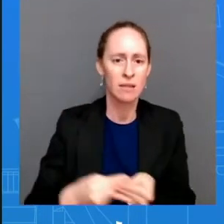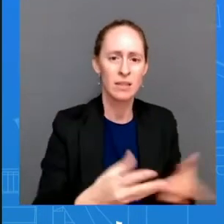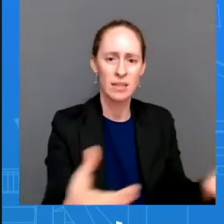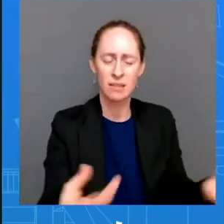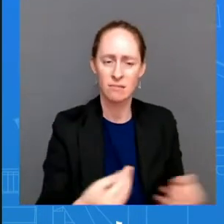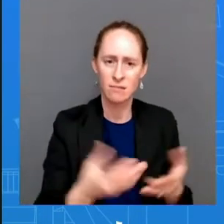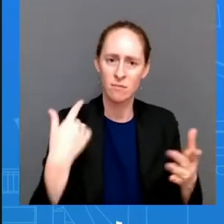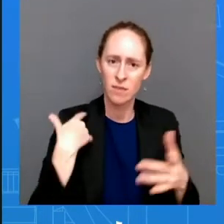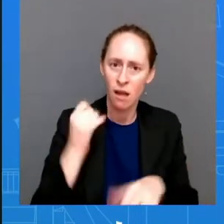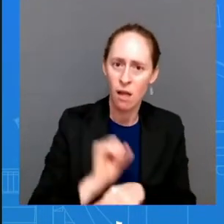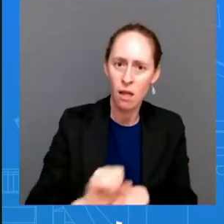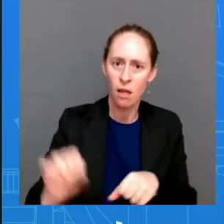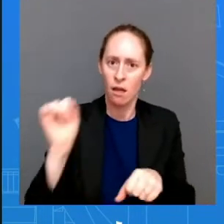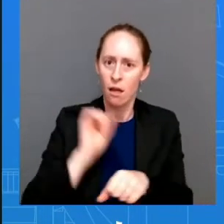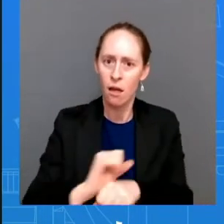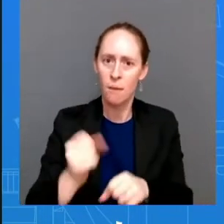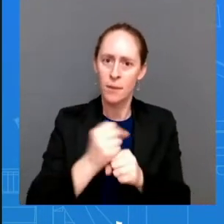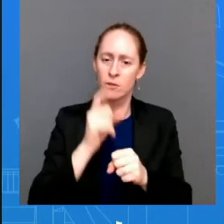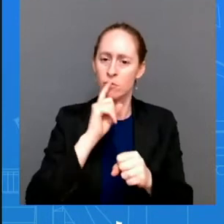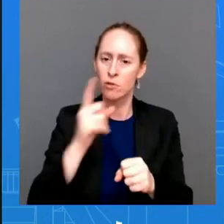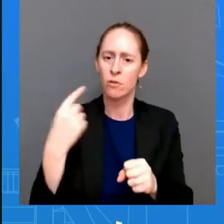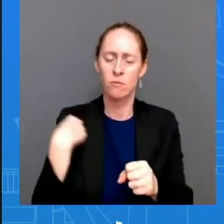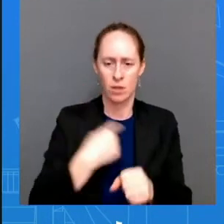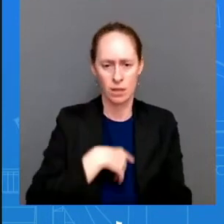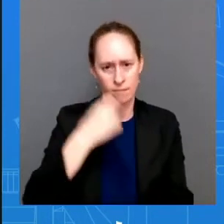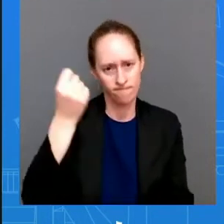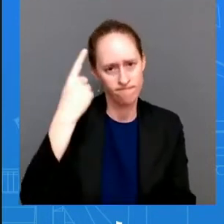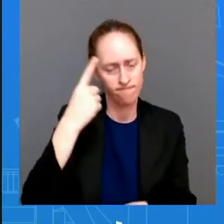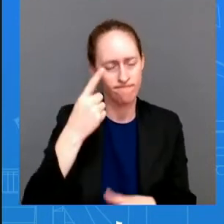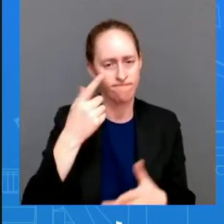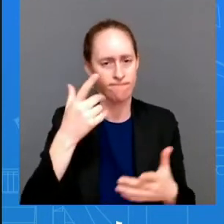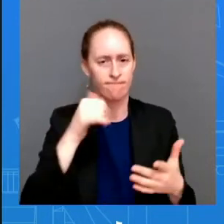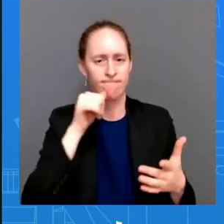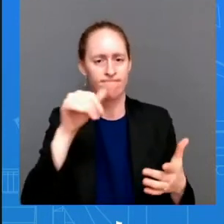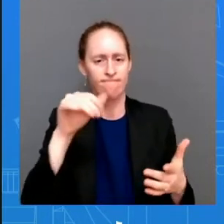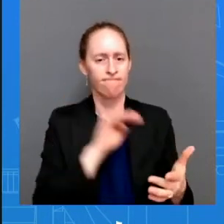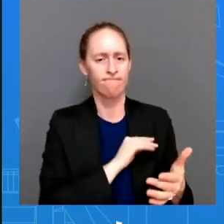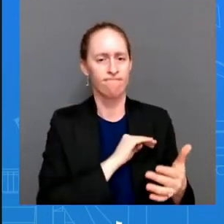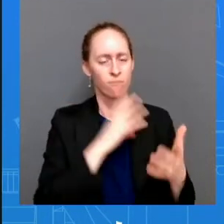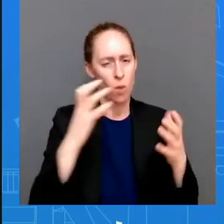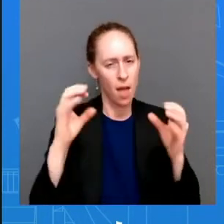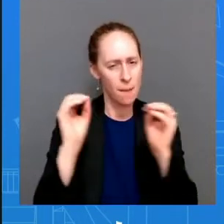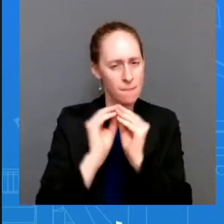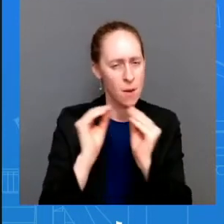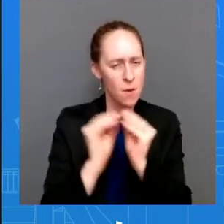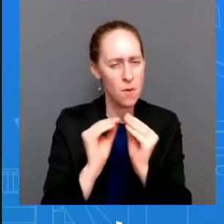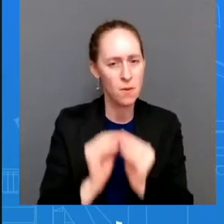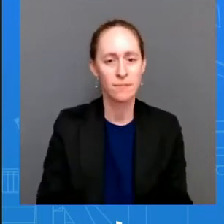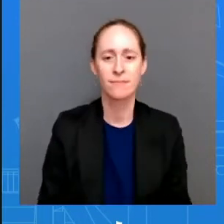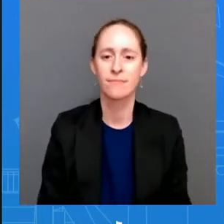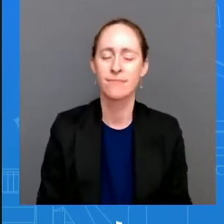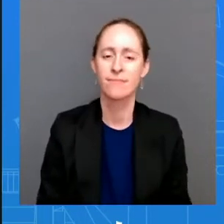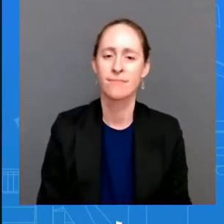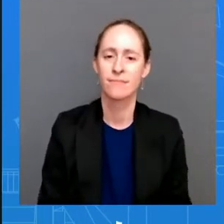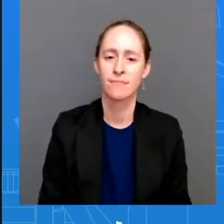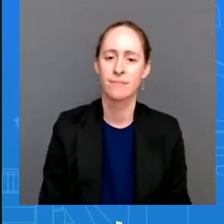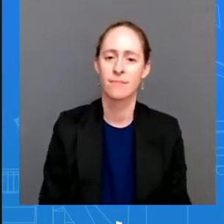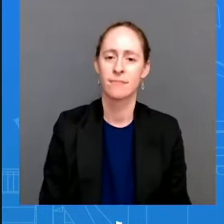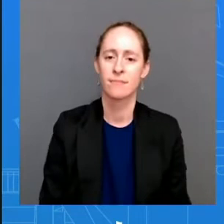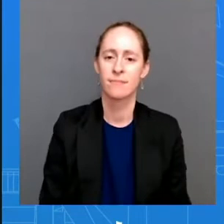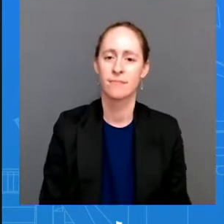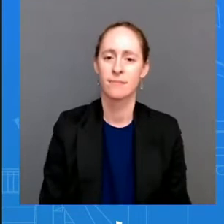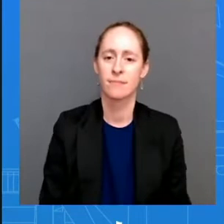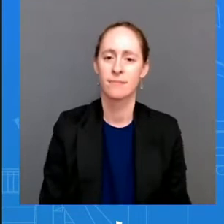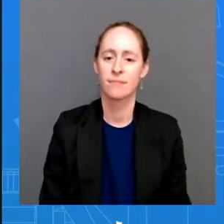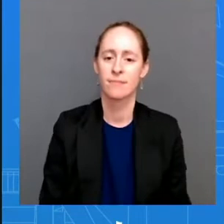that there's more work to do and we'll continue to do that work we have laid out the steps that we have taken we have made announcements uh